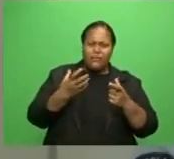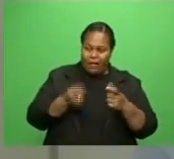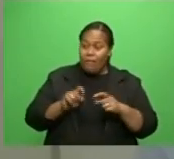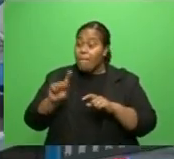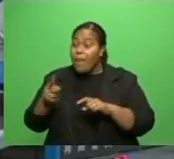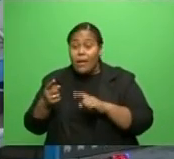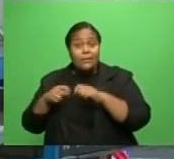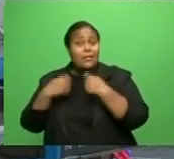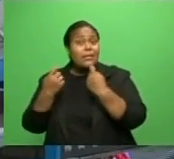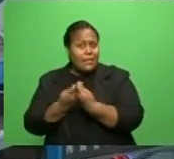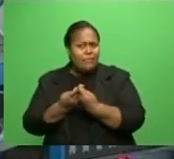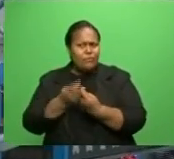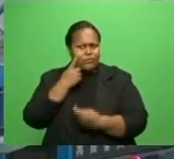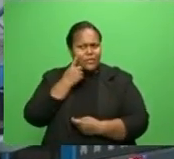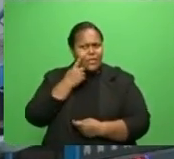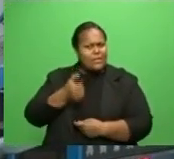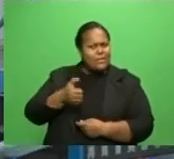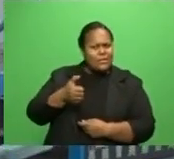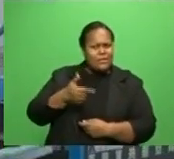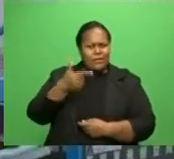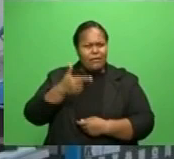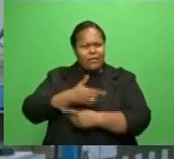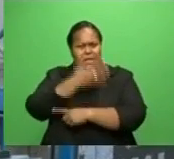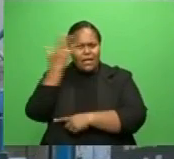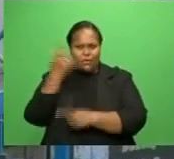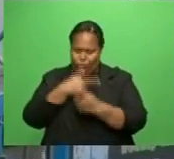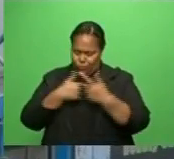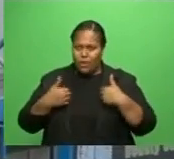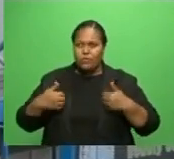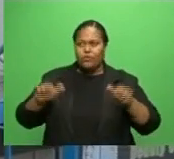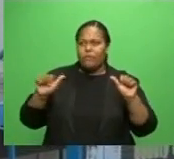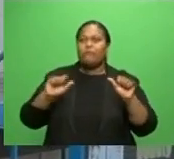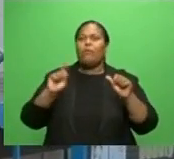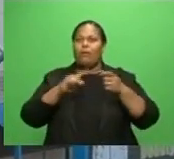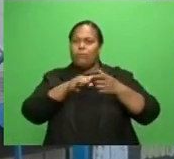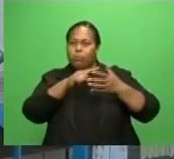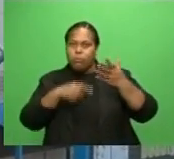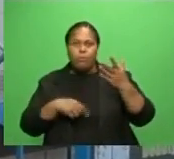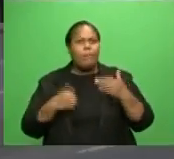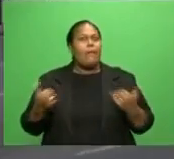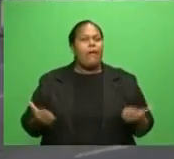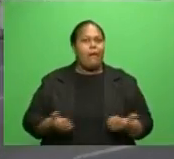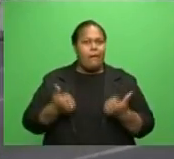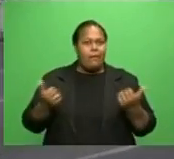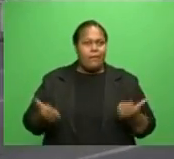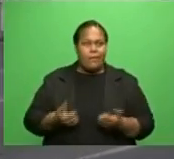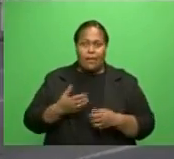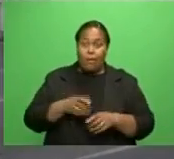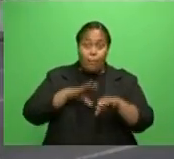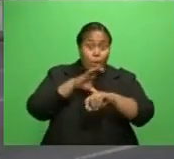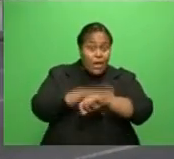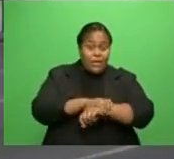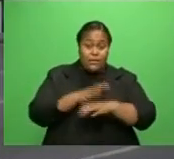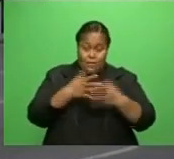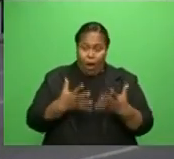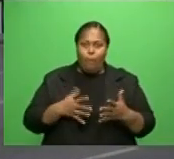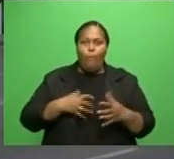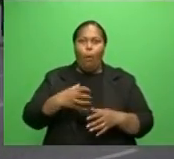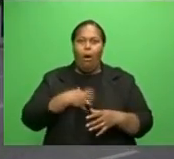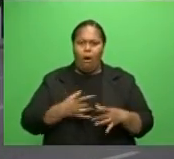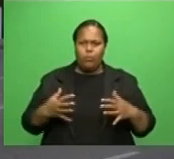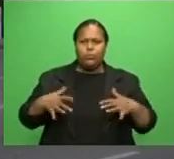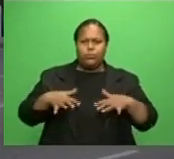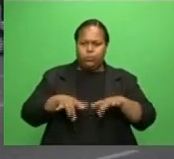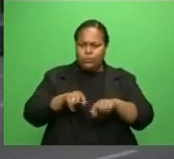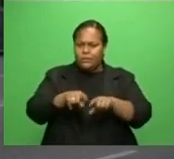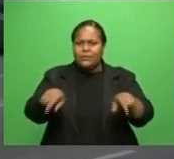you've seen within six days or seven what we have achieved. Increased police presence since last week in these areas has led